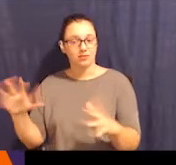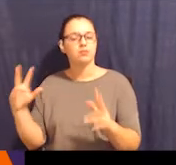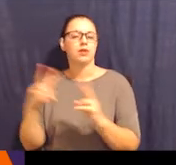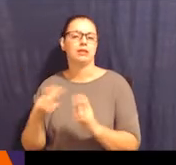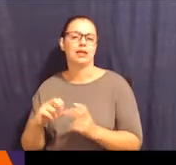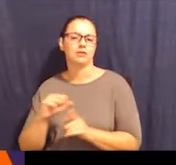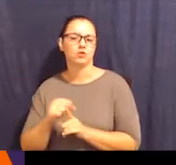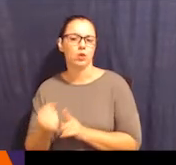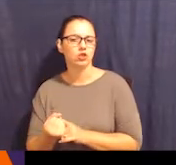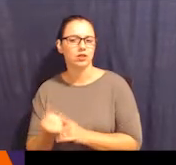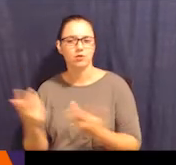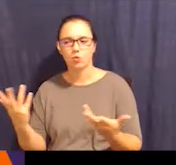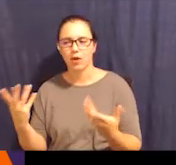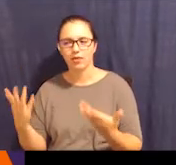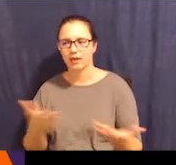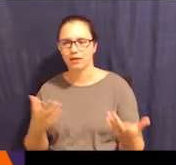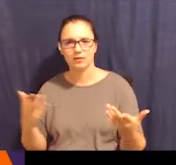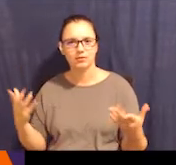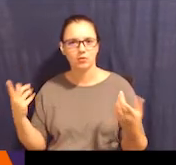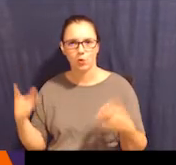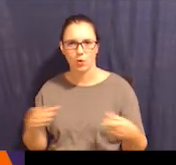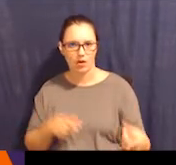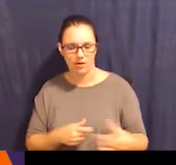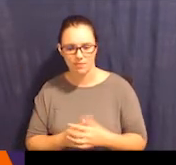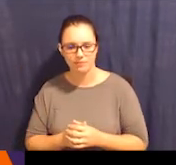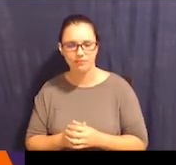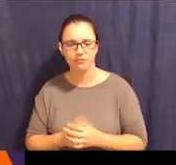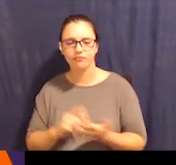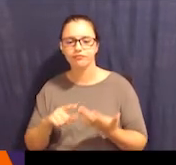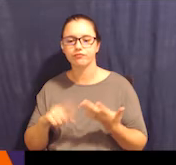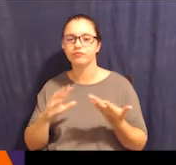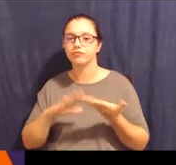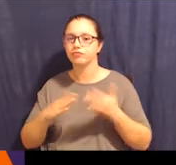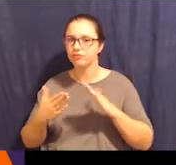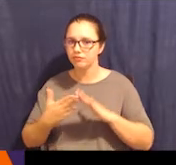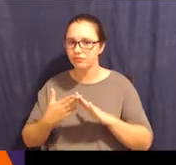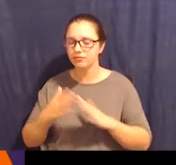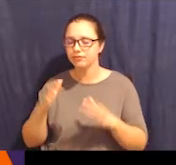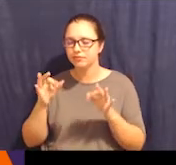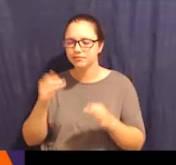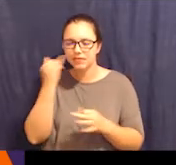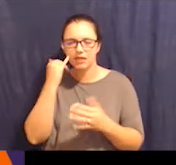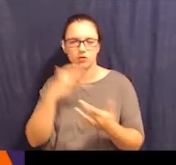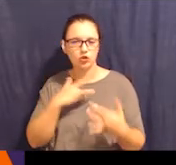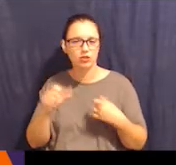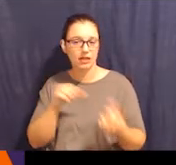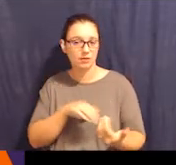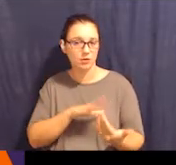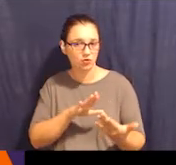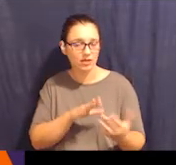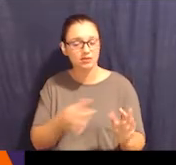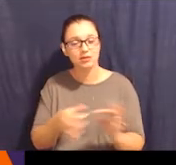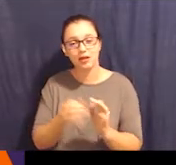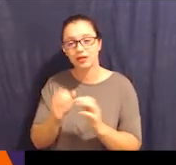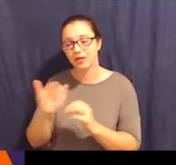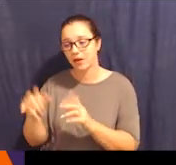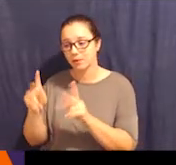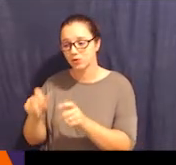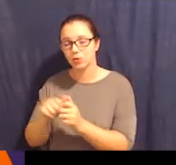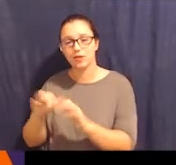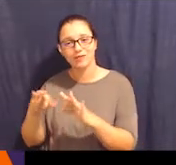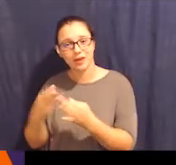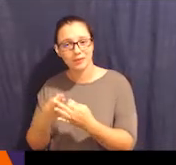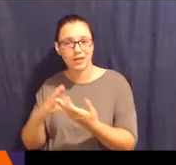assess the situation of what things are going on. Community. Determine if concerns can be addressed by connecting the